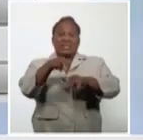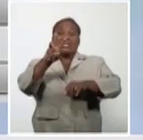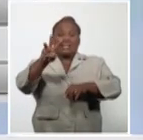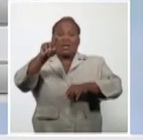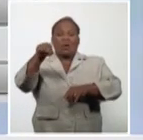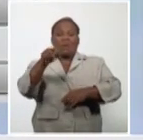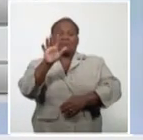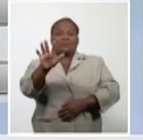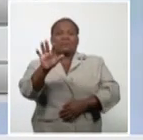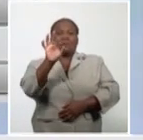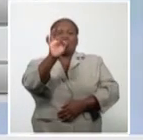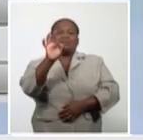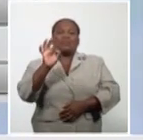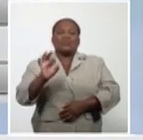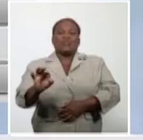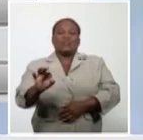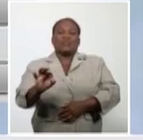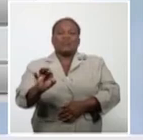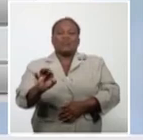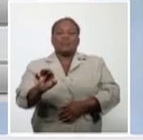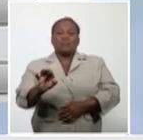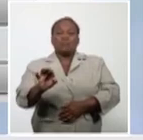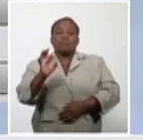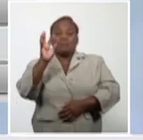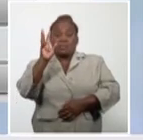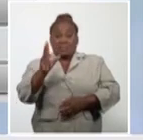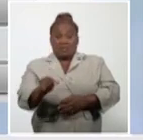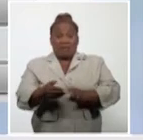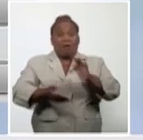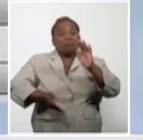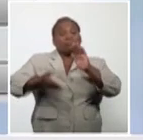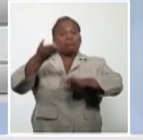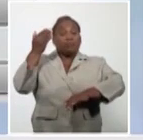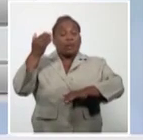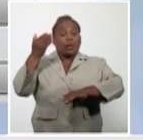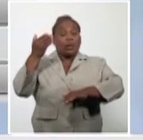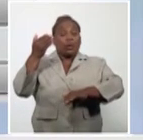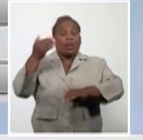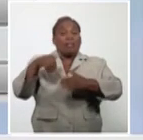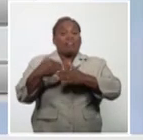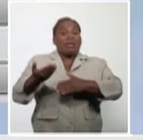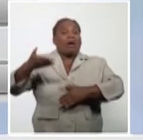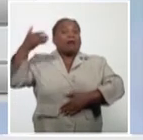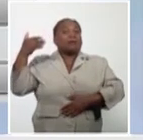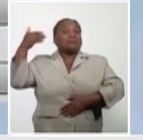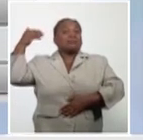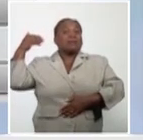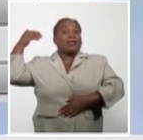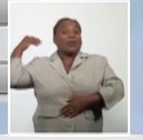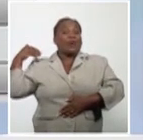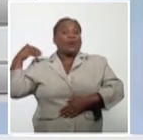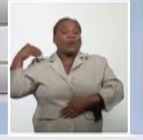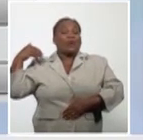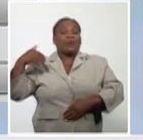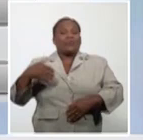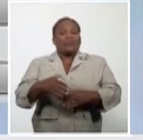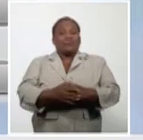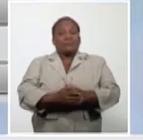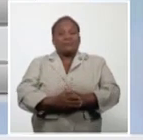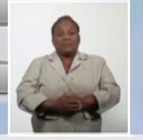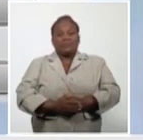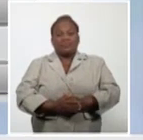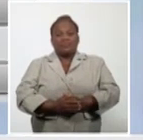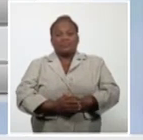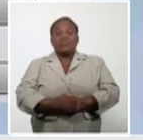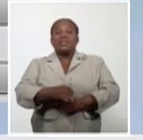positive. That is 3.5 percent, a higher figure than the one that we had